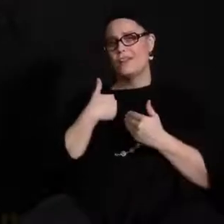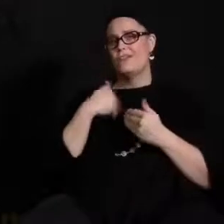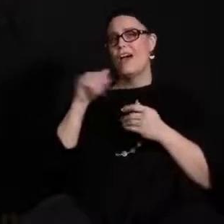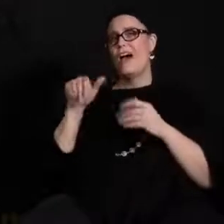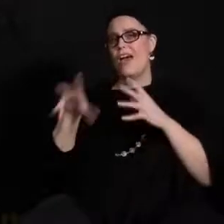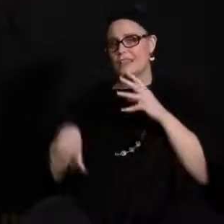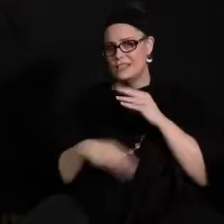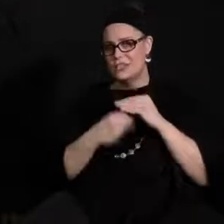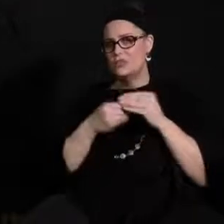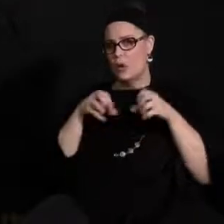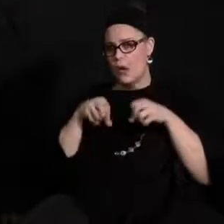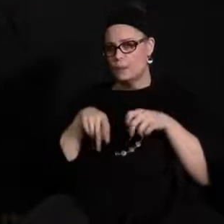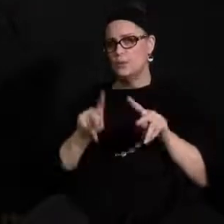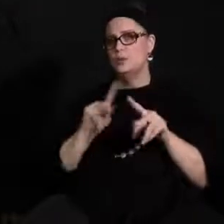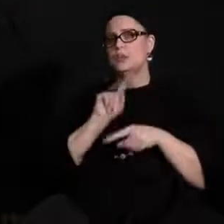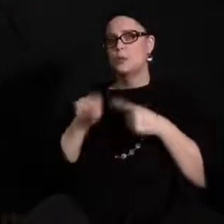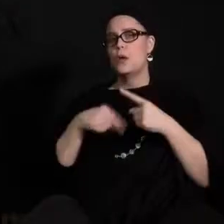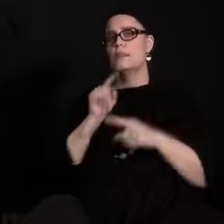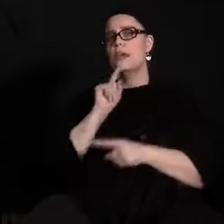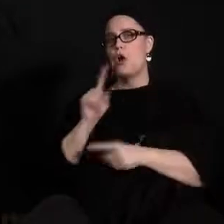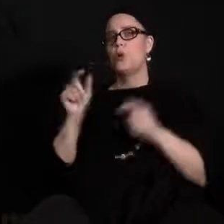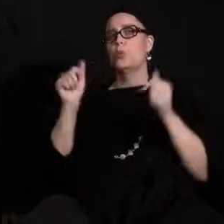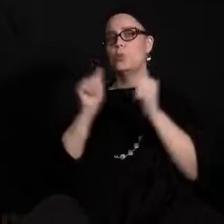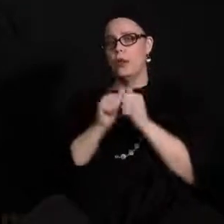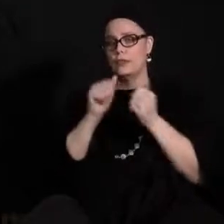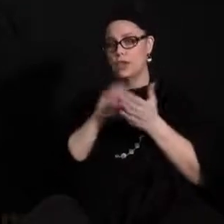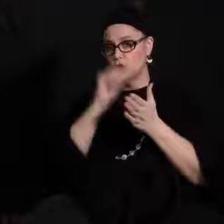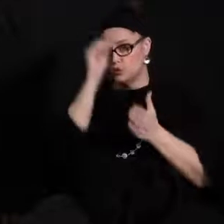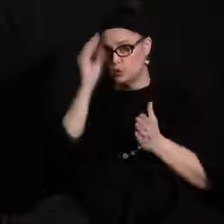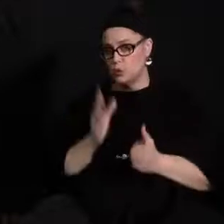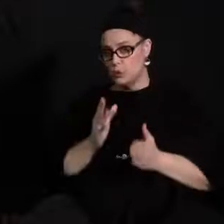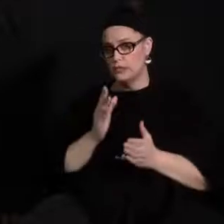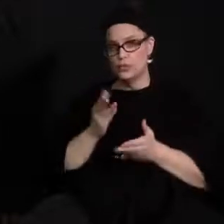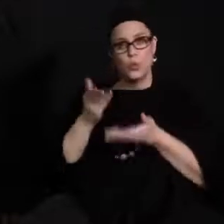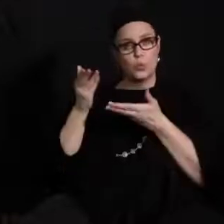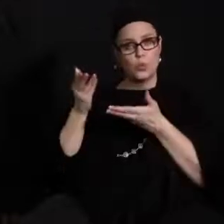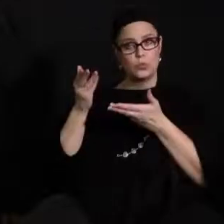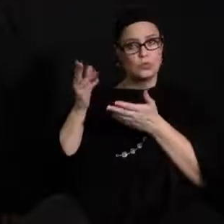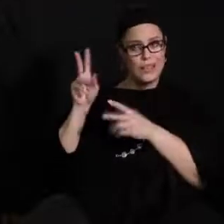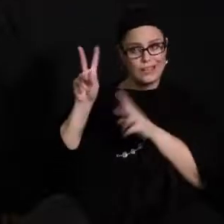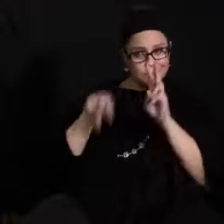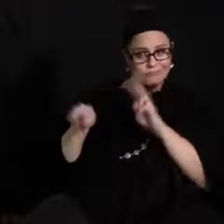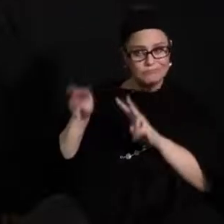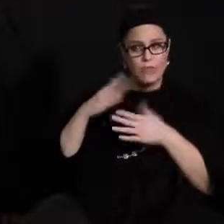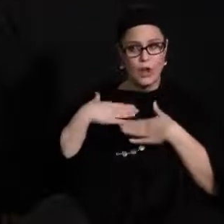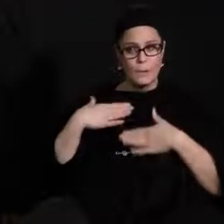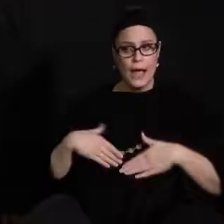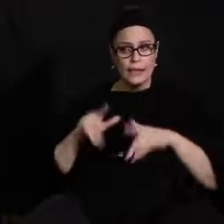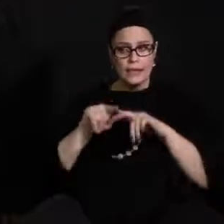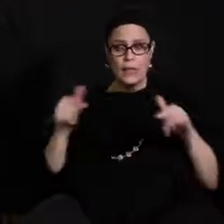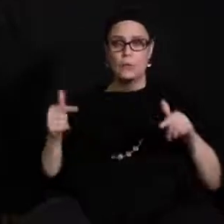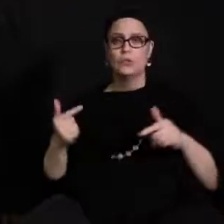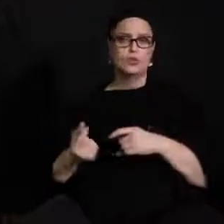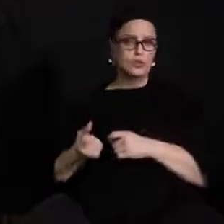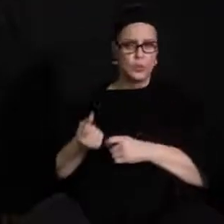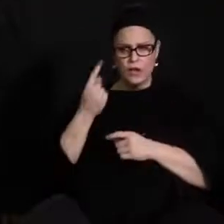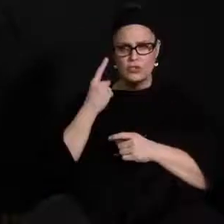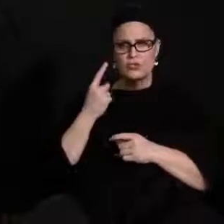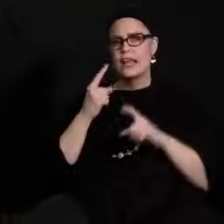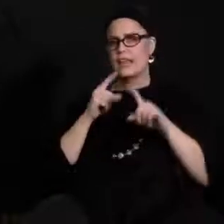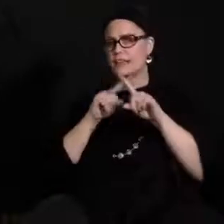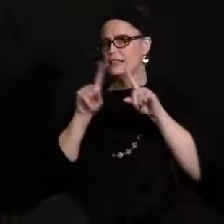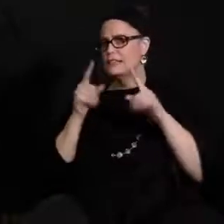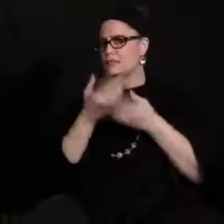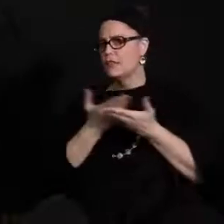when they are with the students to you know read their body language and understand the different